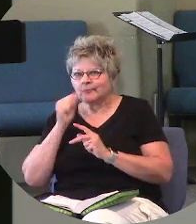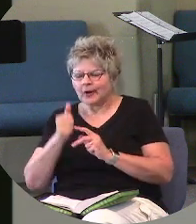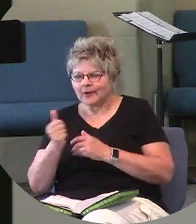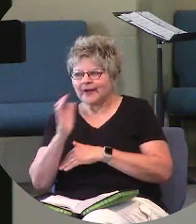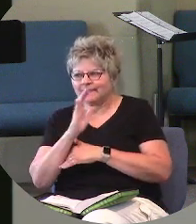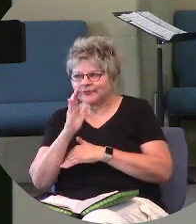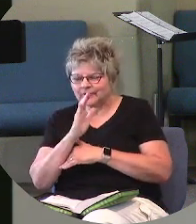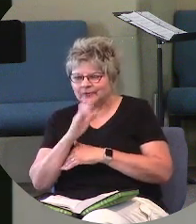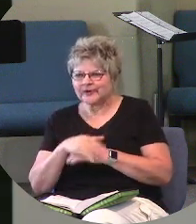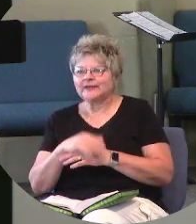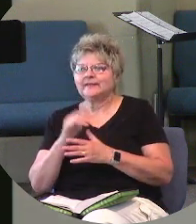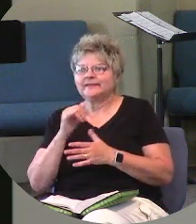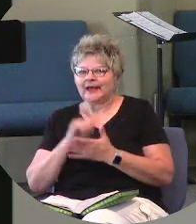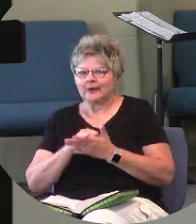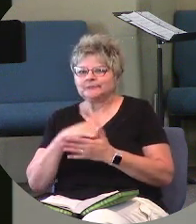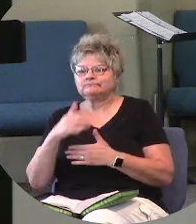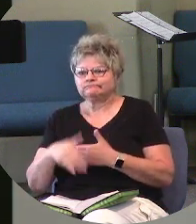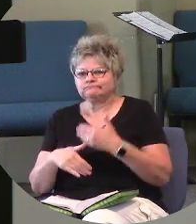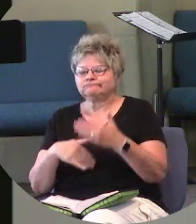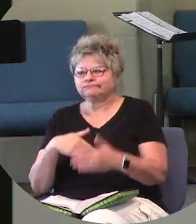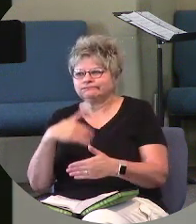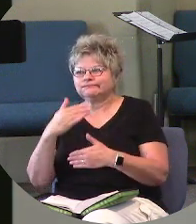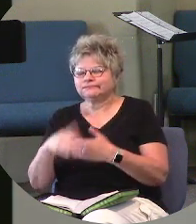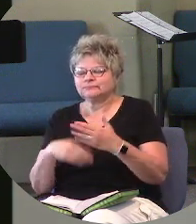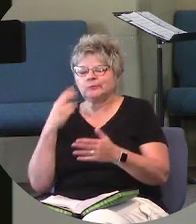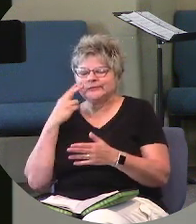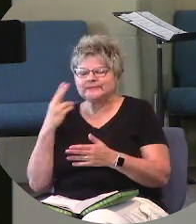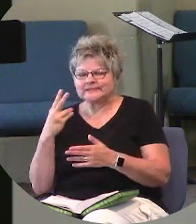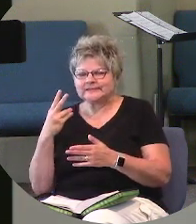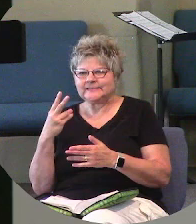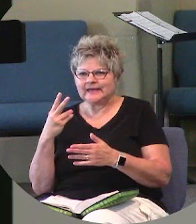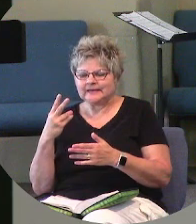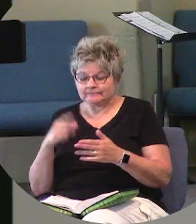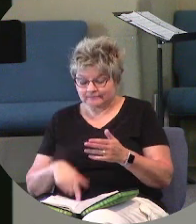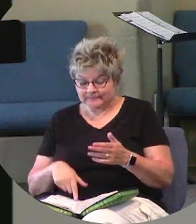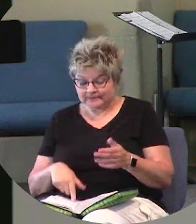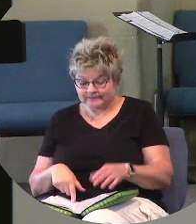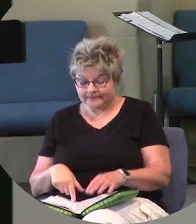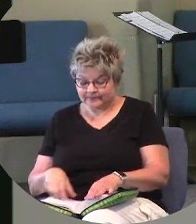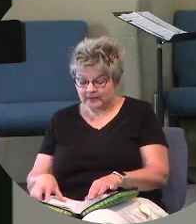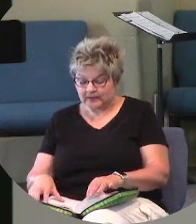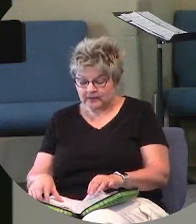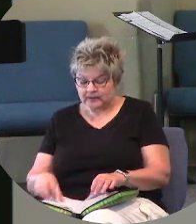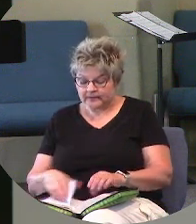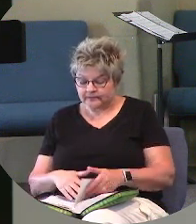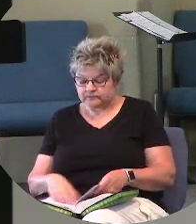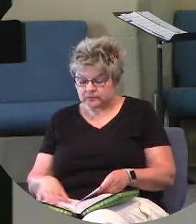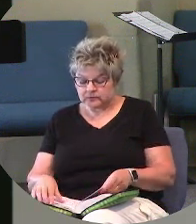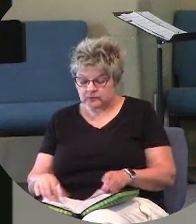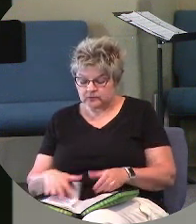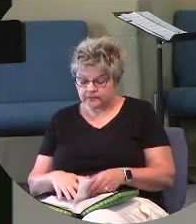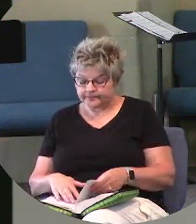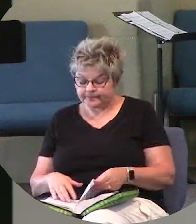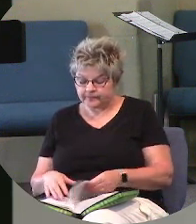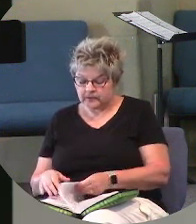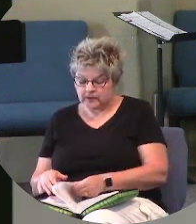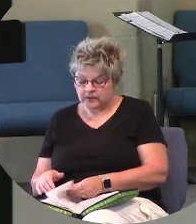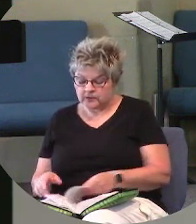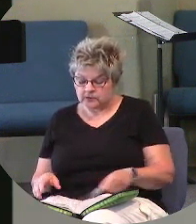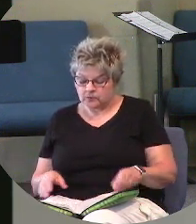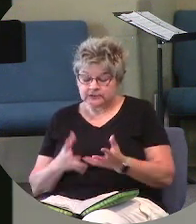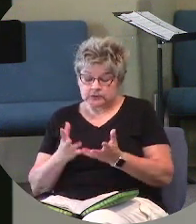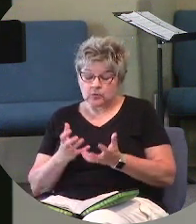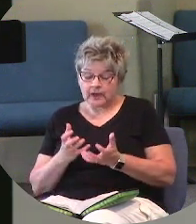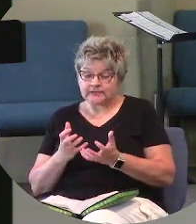that was the practice. And we see that in the text, that what she wants, after Jesus begins to tell her